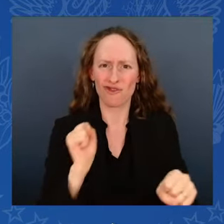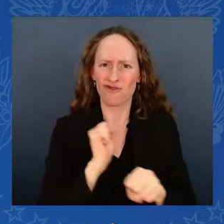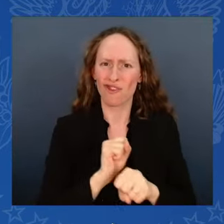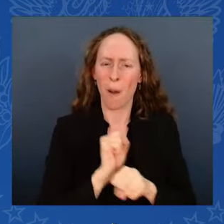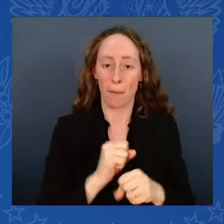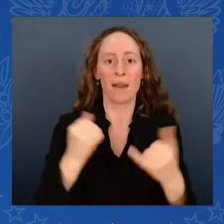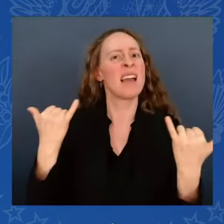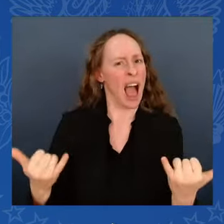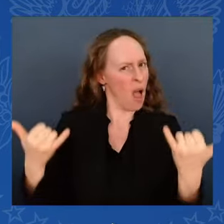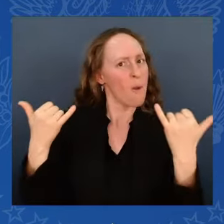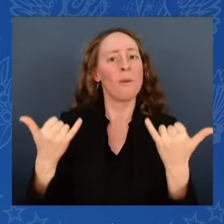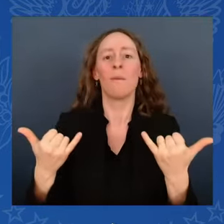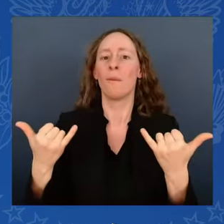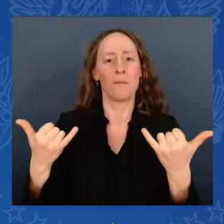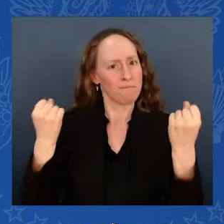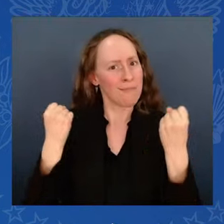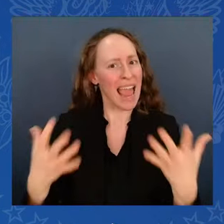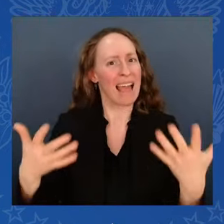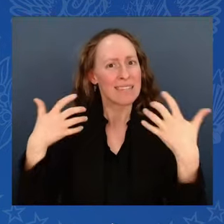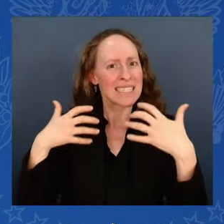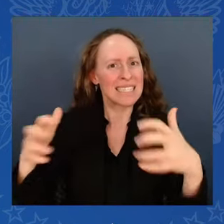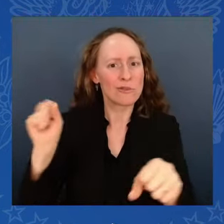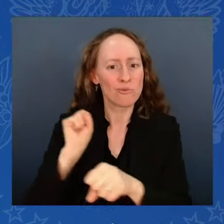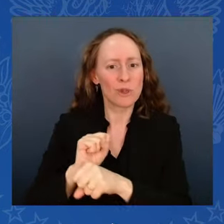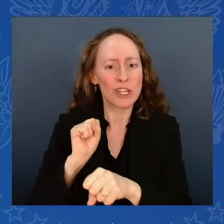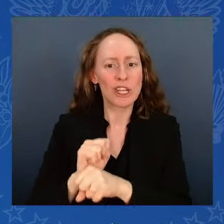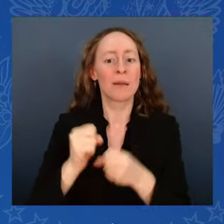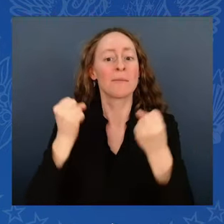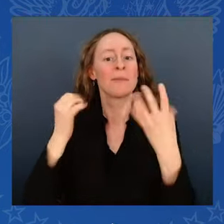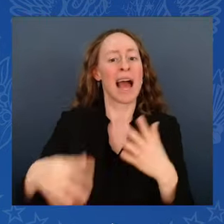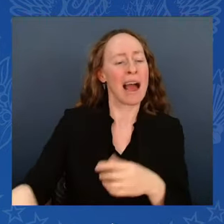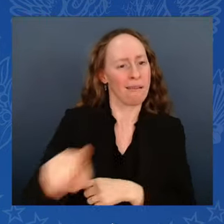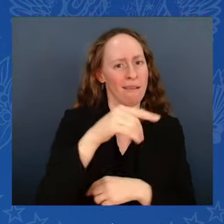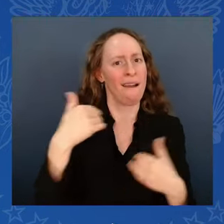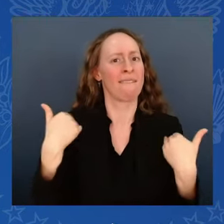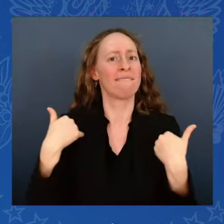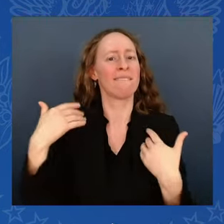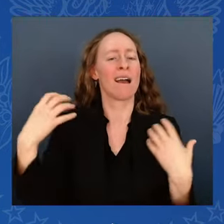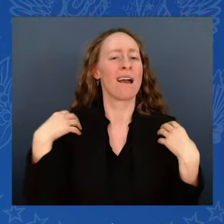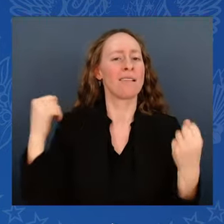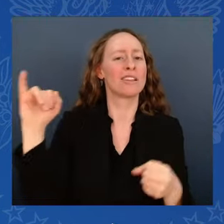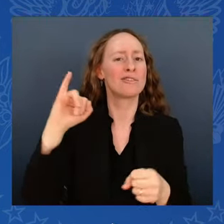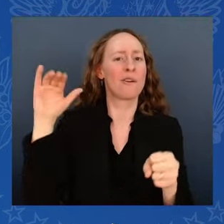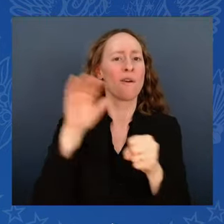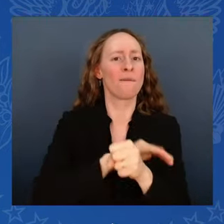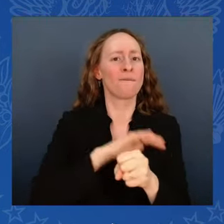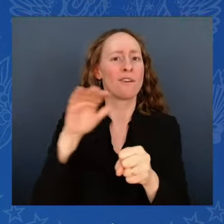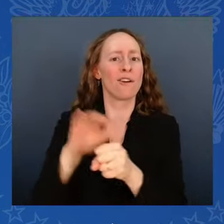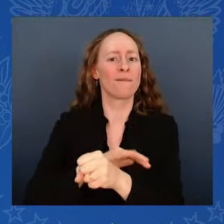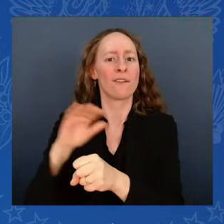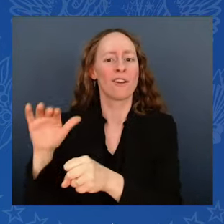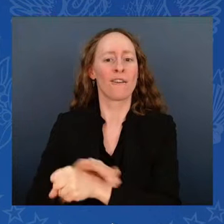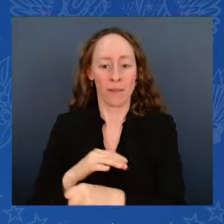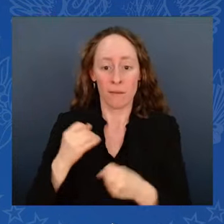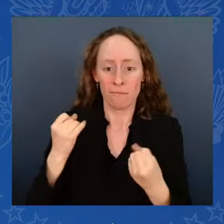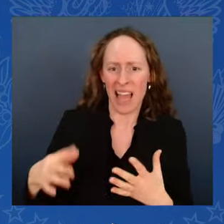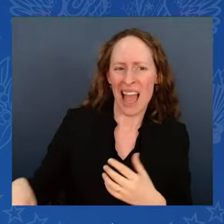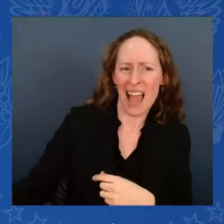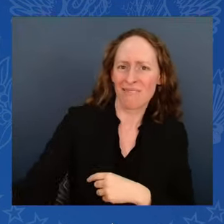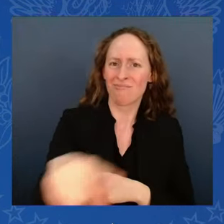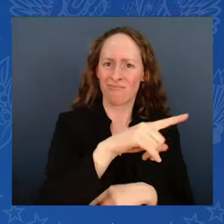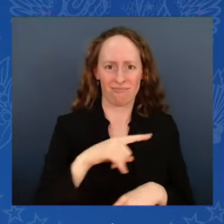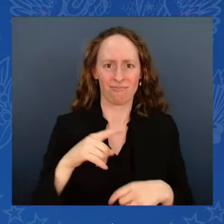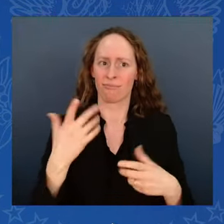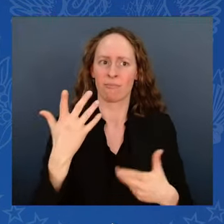before. More Black businesses are starting up than we've seen in the last 25 years. In fact,